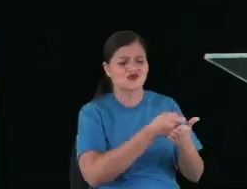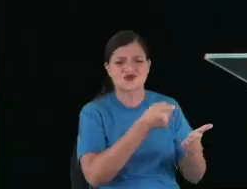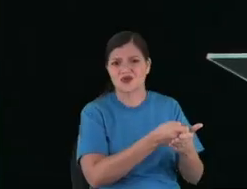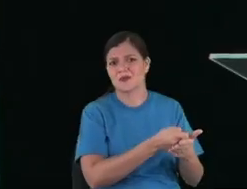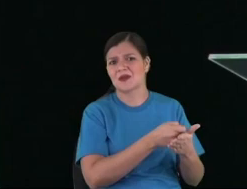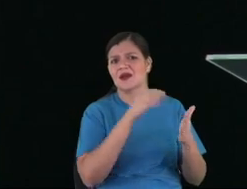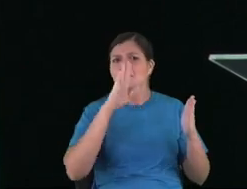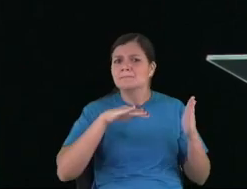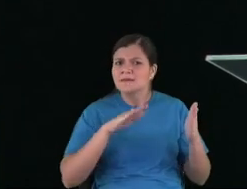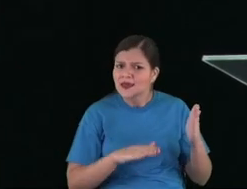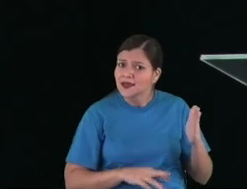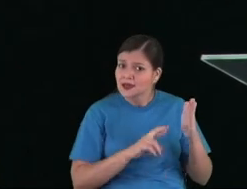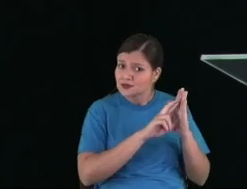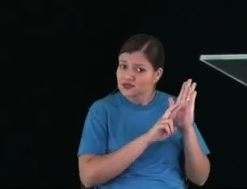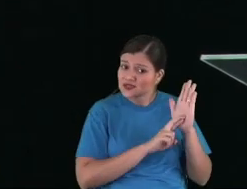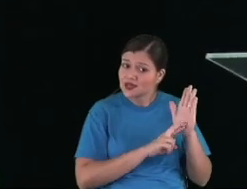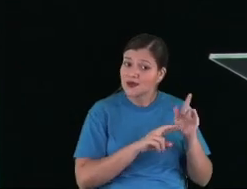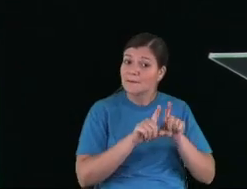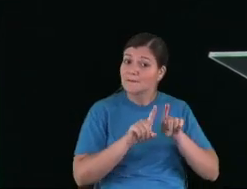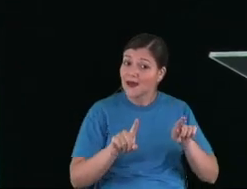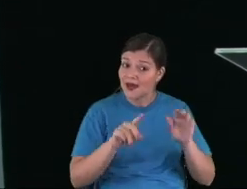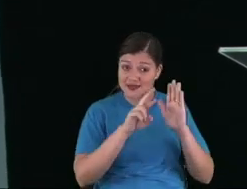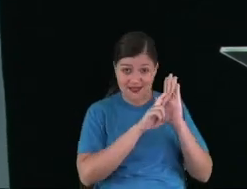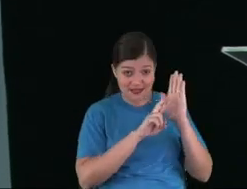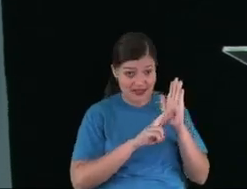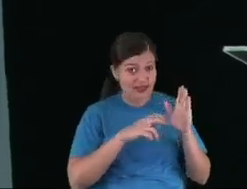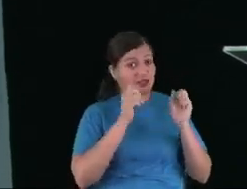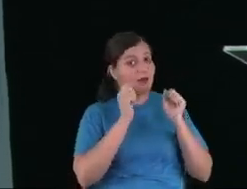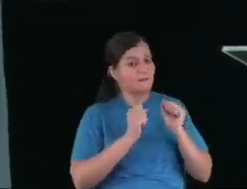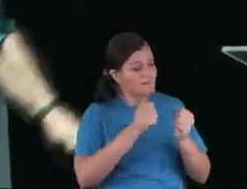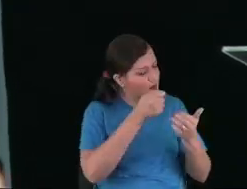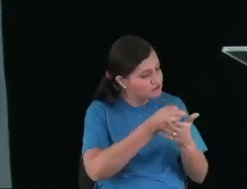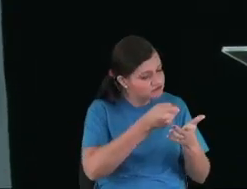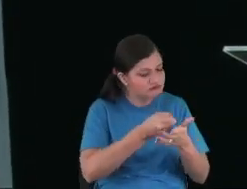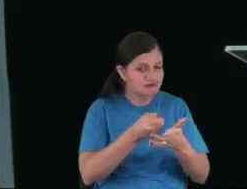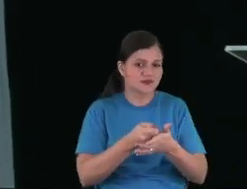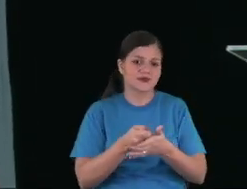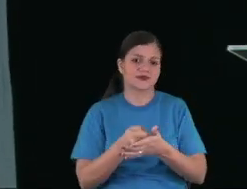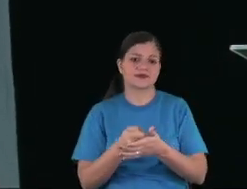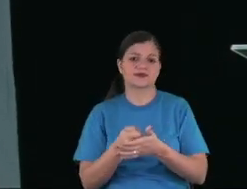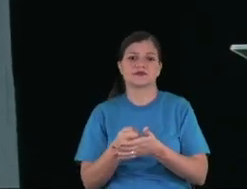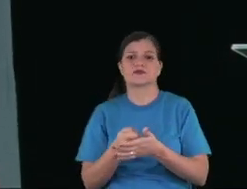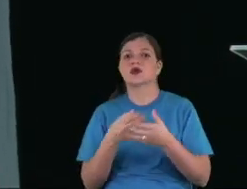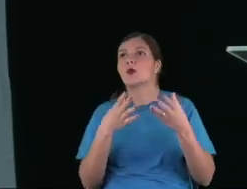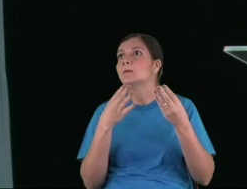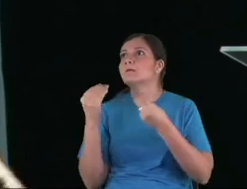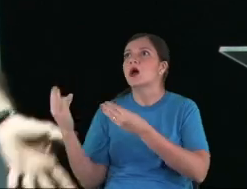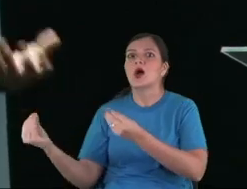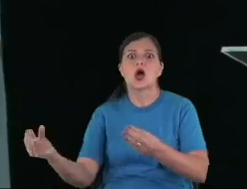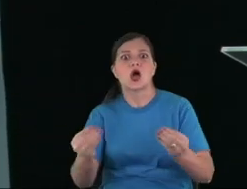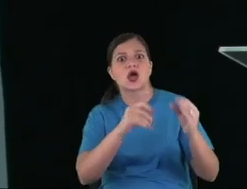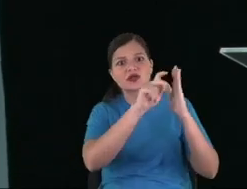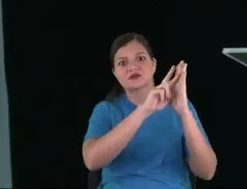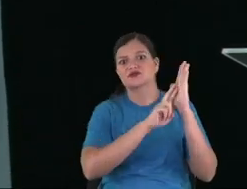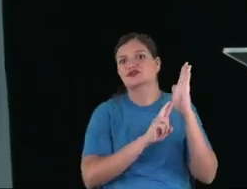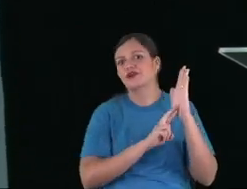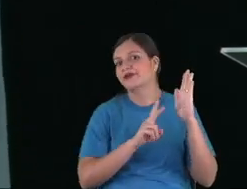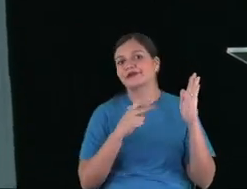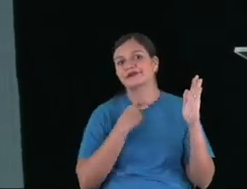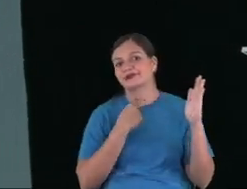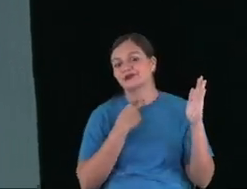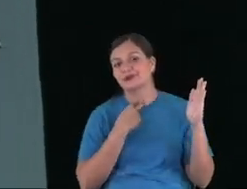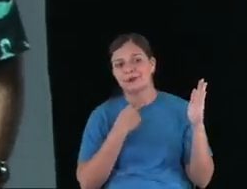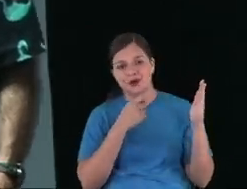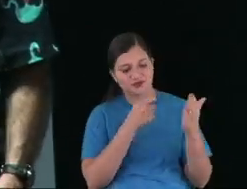less rules, but you need... We need to have some rulers, but you need to